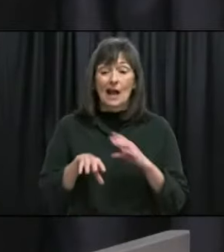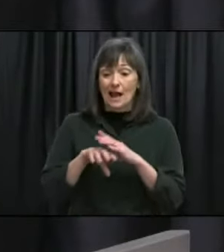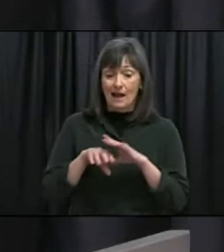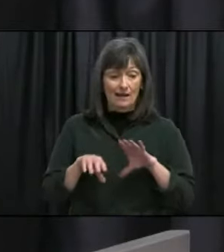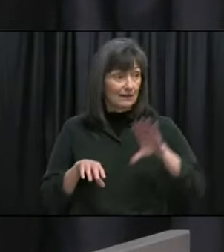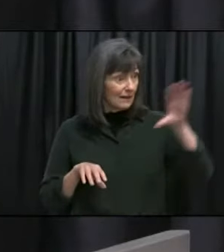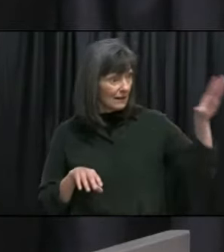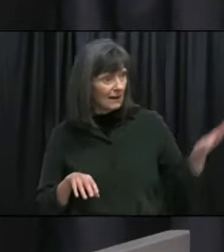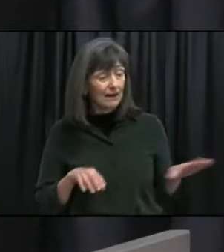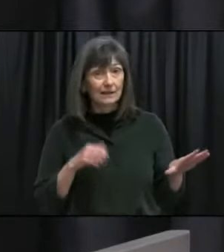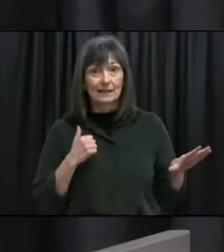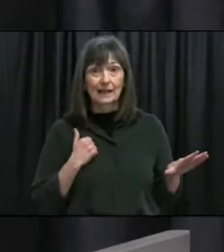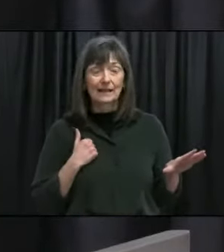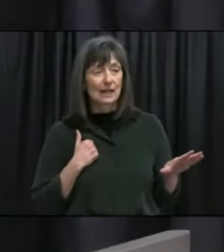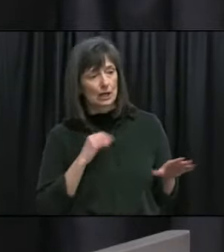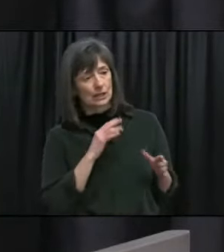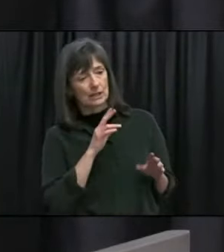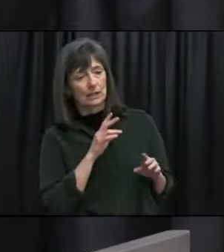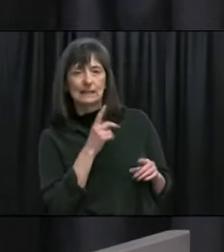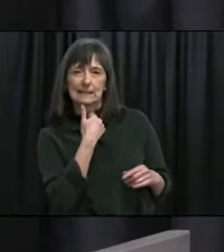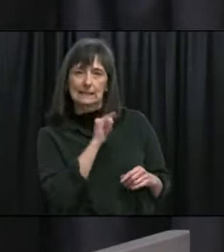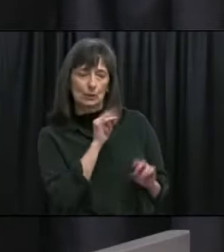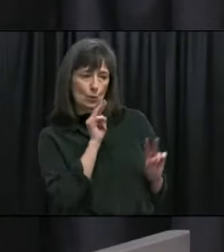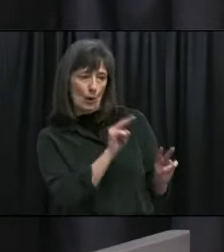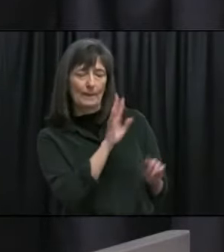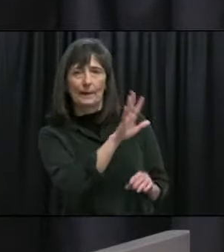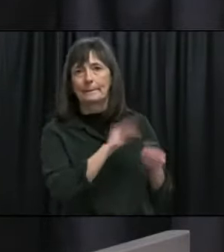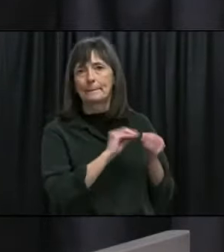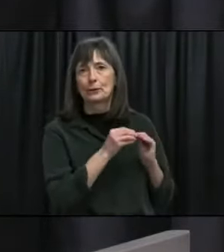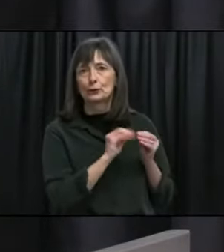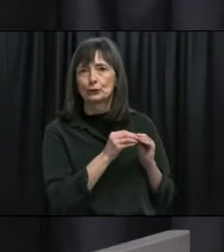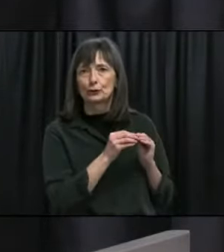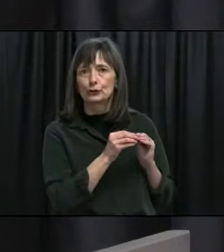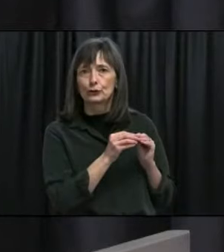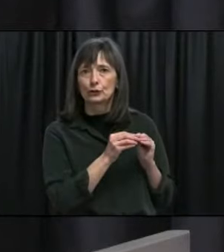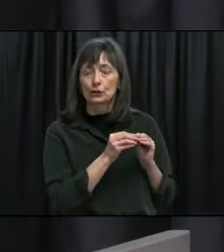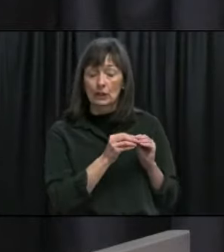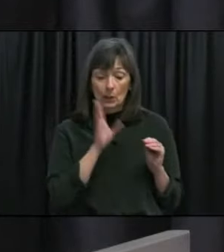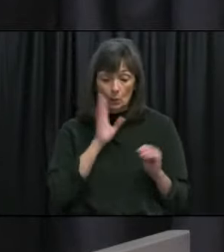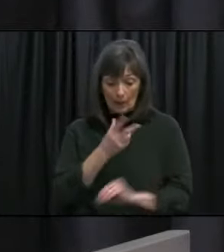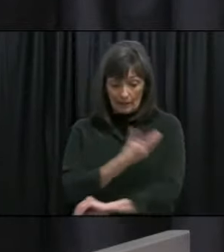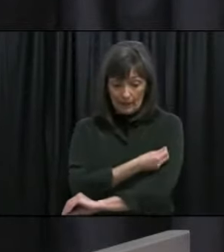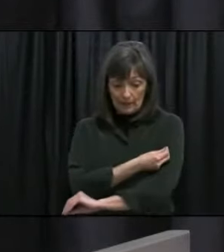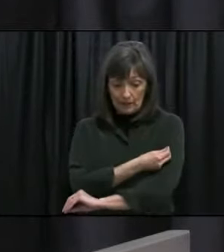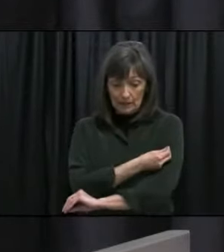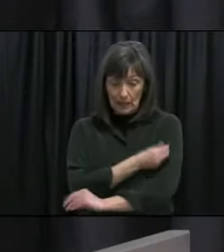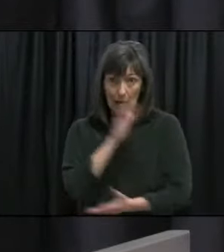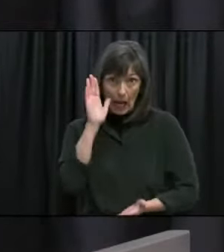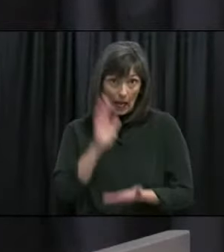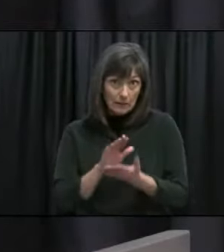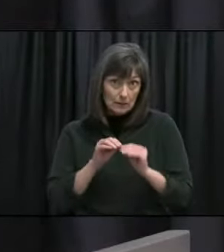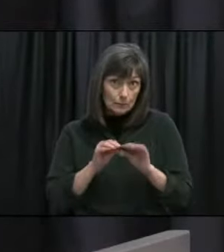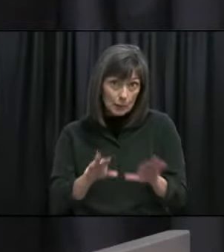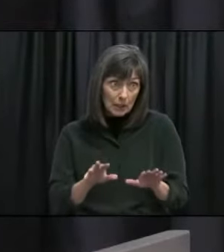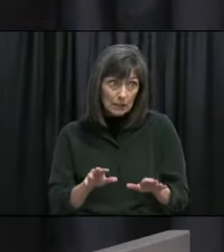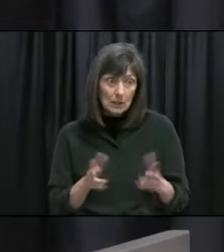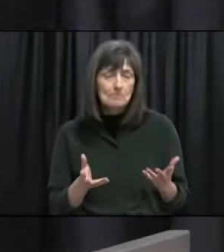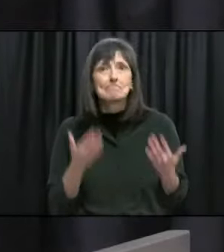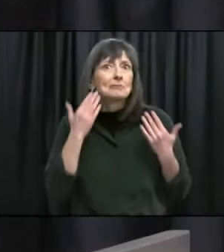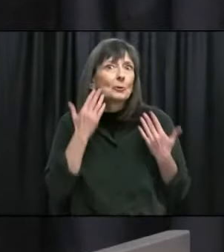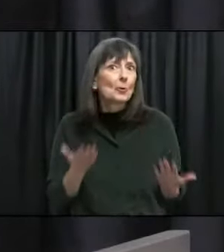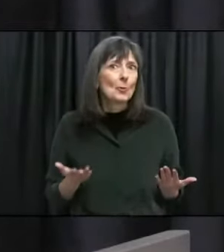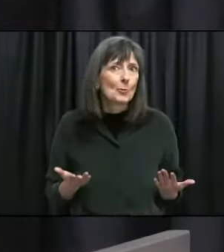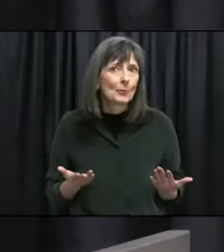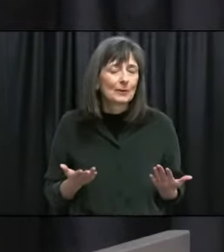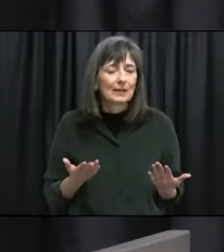what the epidemiology is and what the effect of this vaccine will have on the spread hopefully by that time we will have